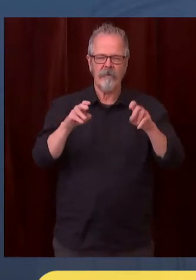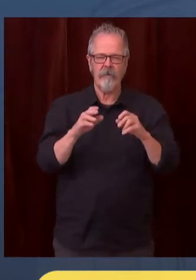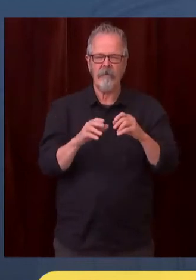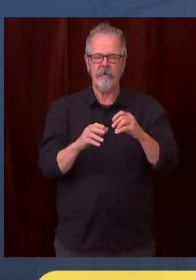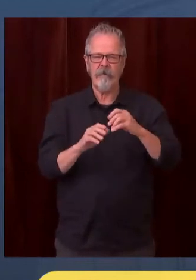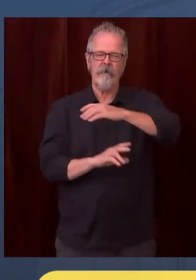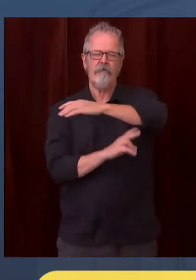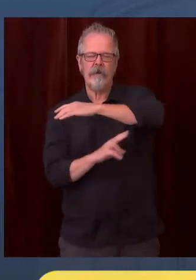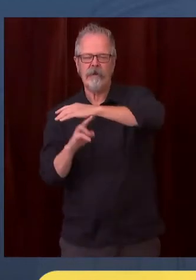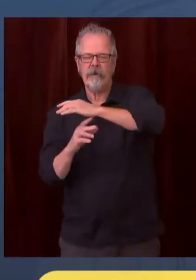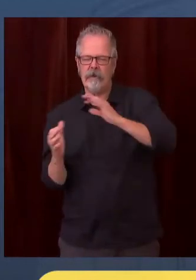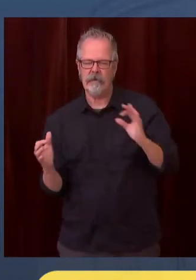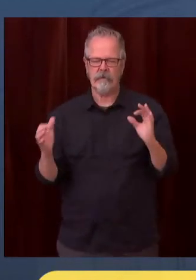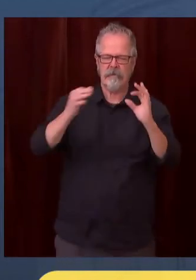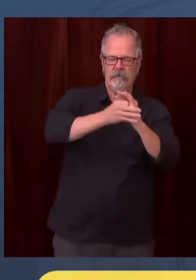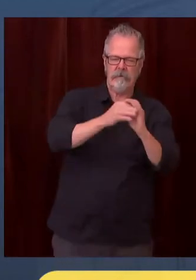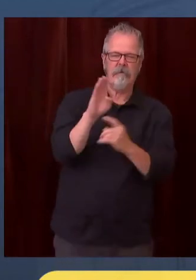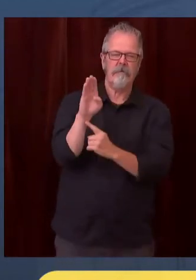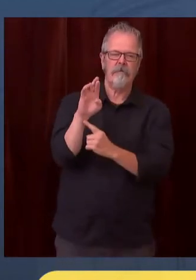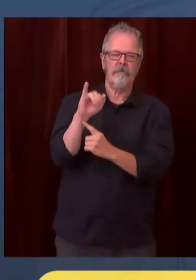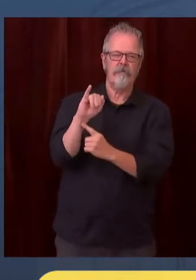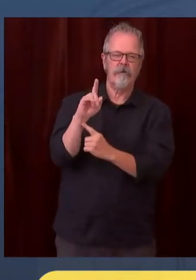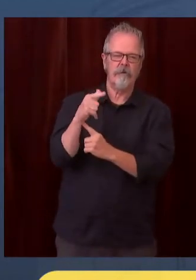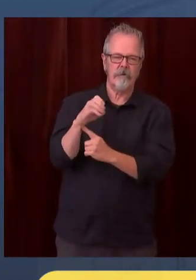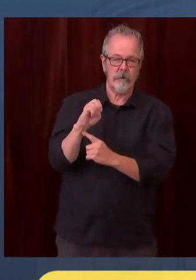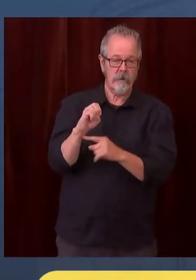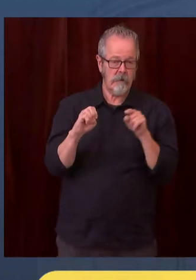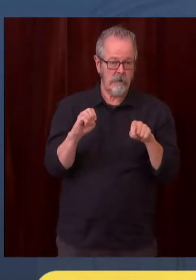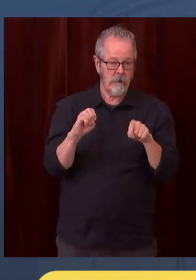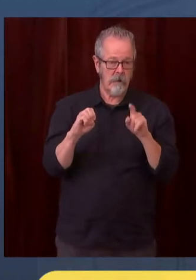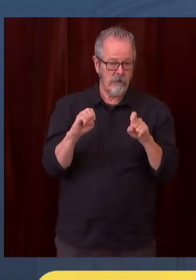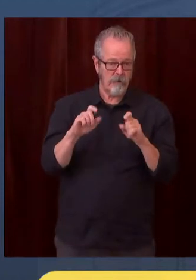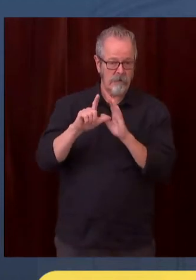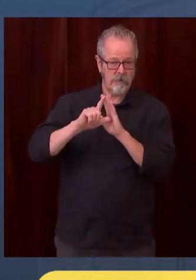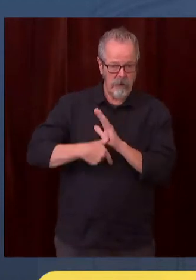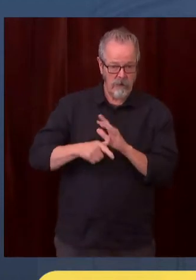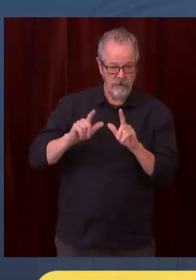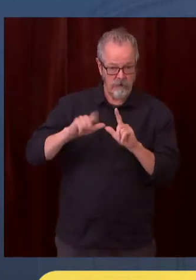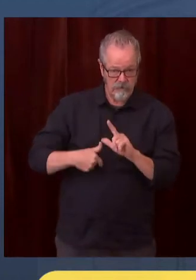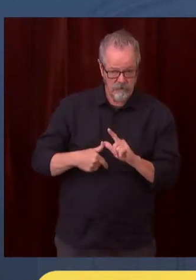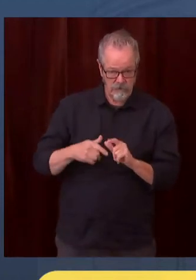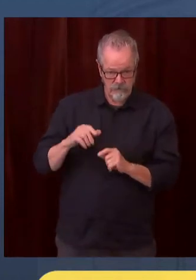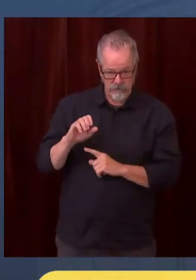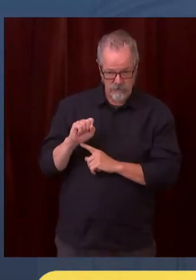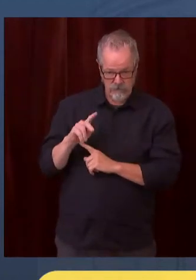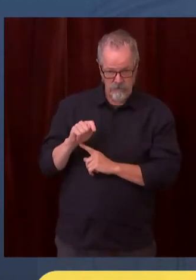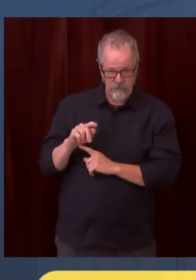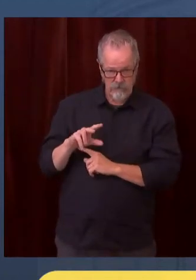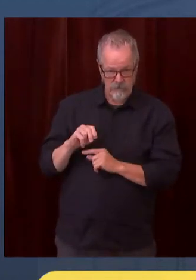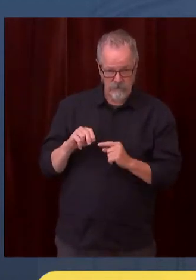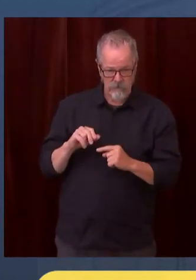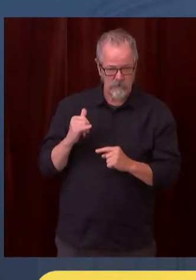more time to be able to effectuate the rental relief that is available today to citizens. We have good reason to